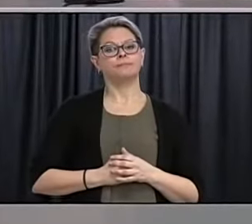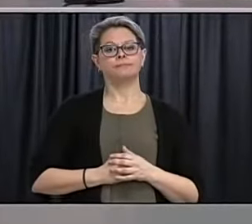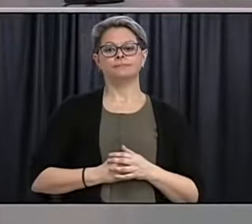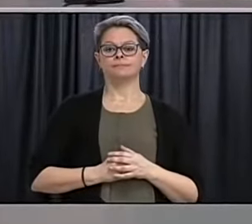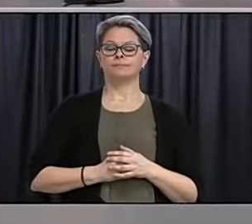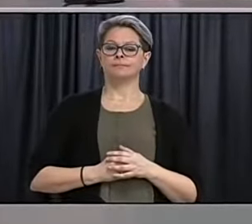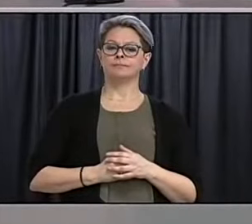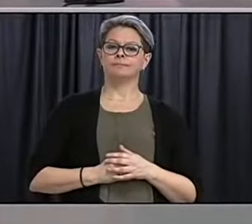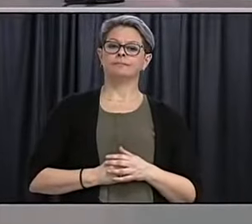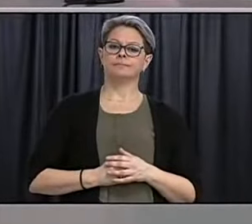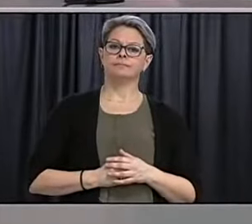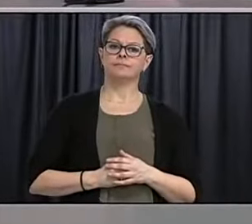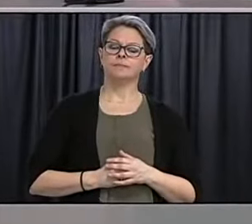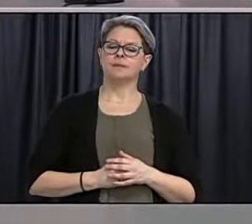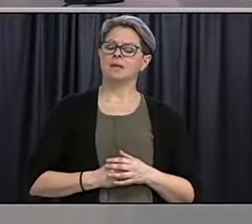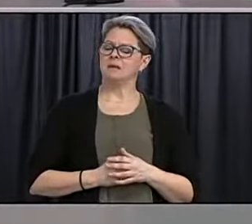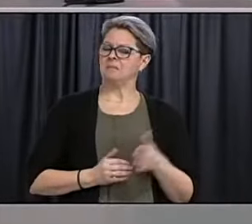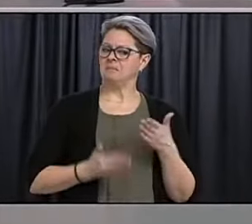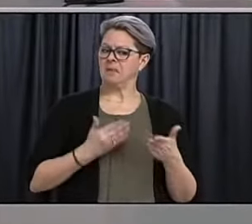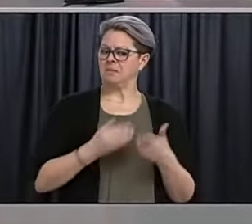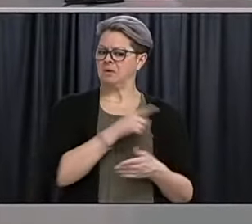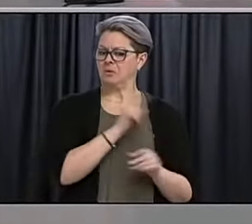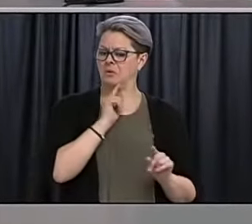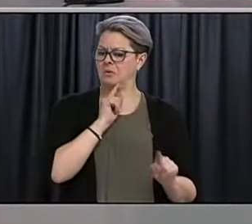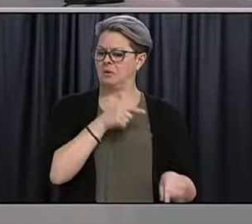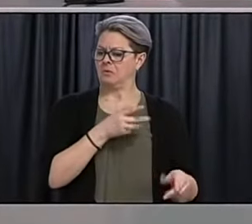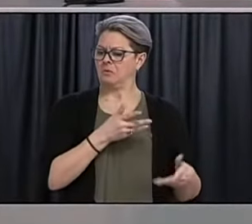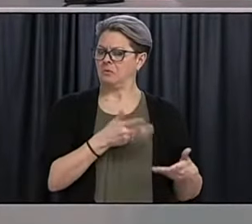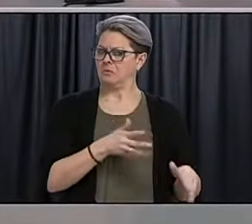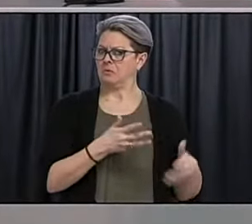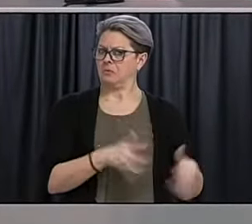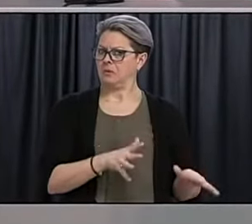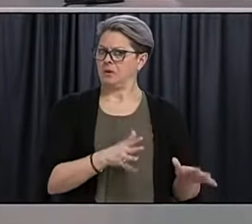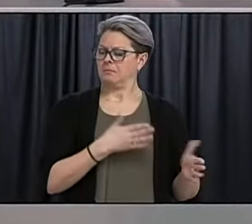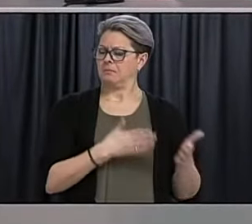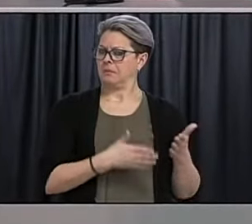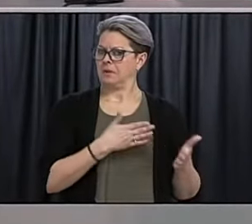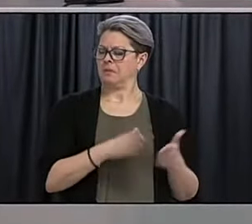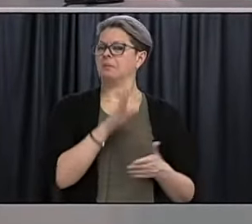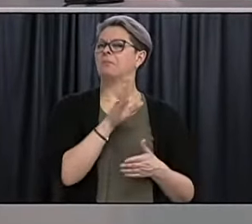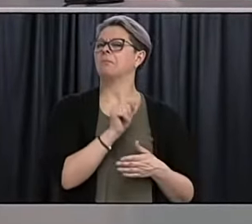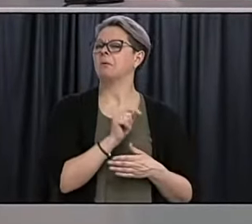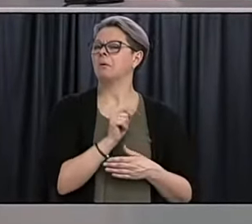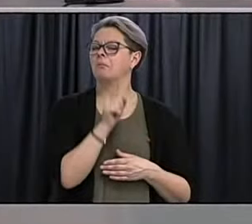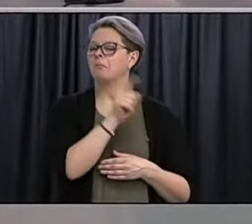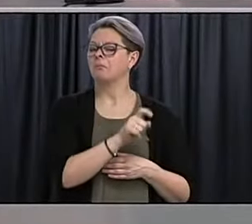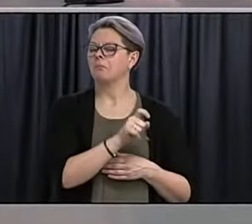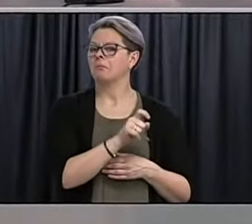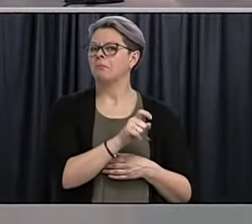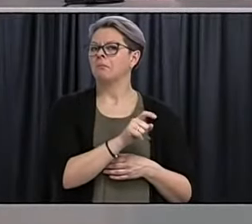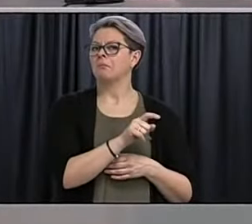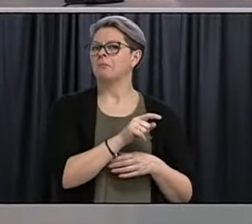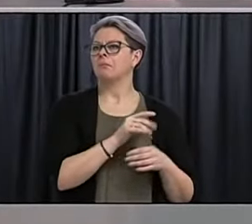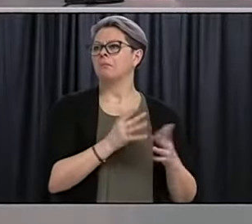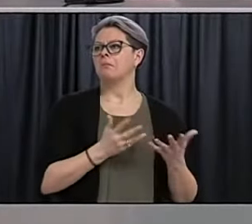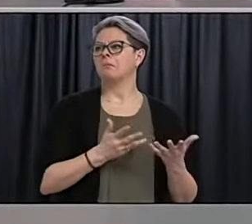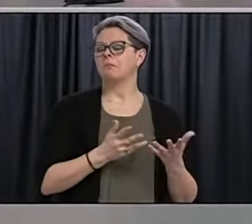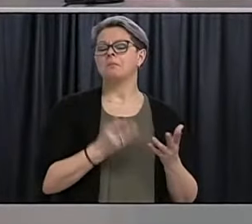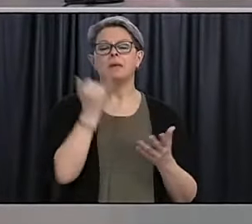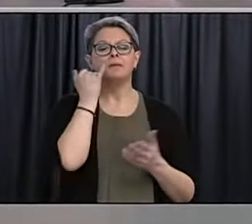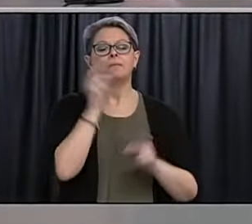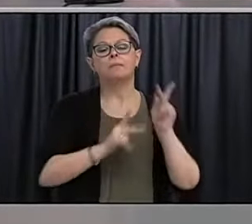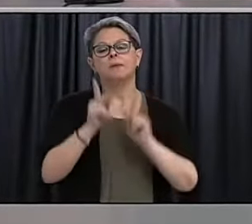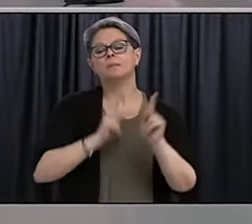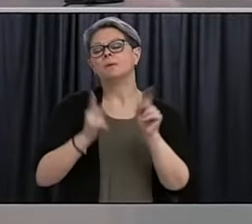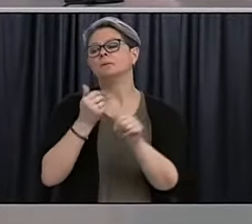And you may have answered, I was going ask next, with what you kind of said then, but I mean, what would you say to people who might be